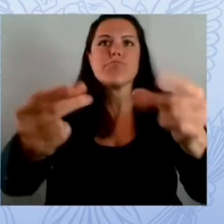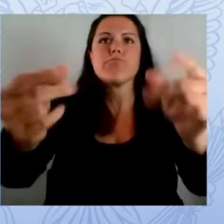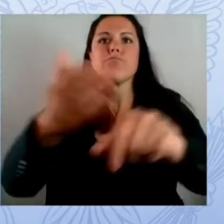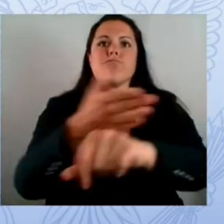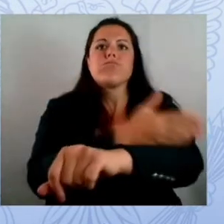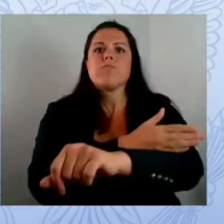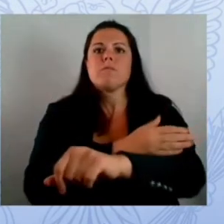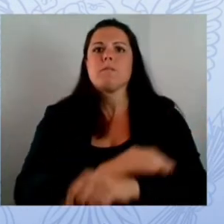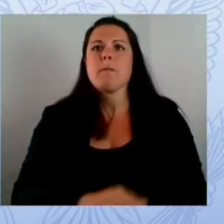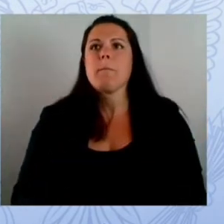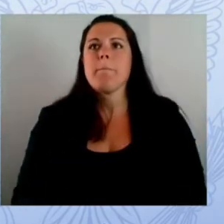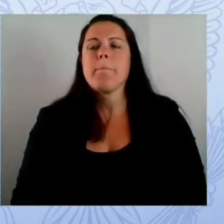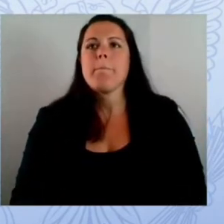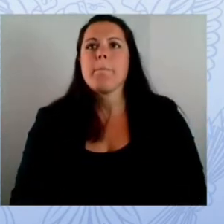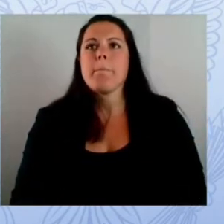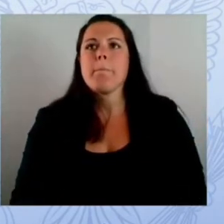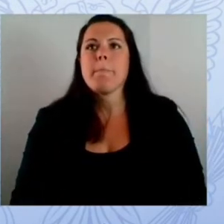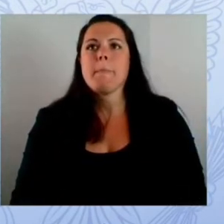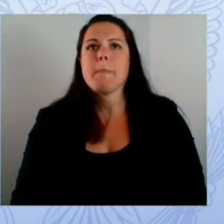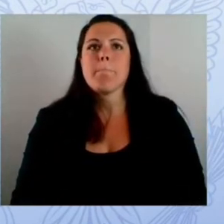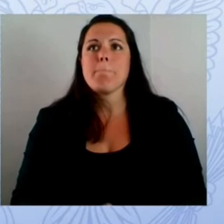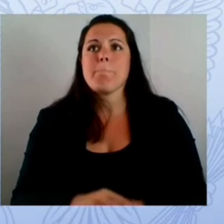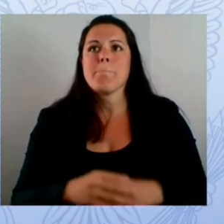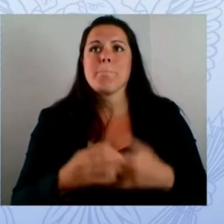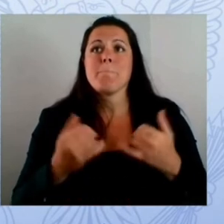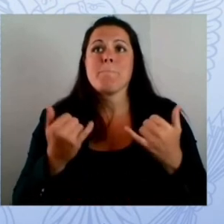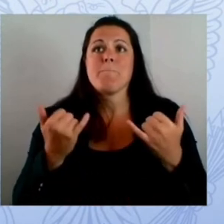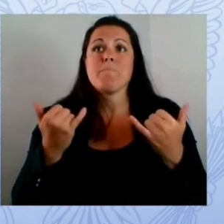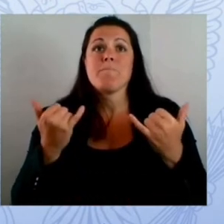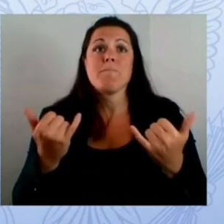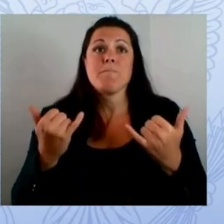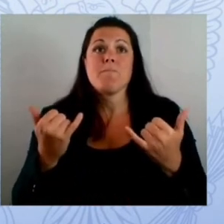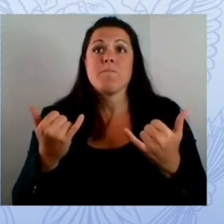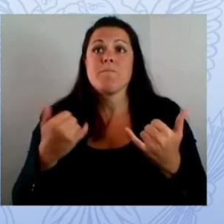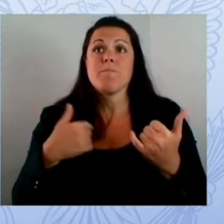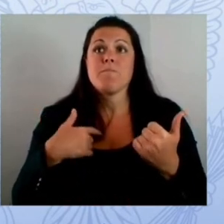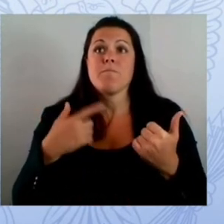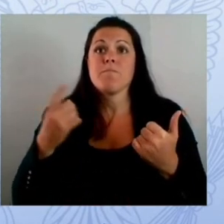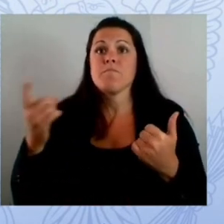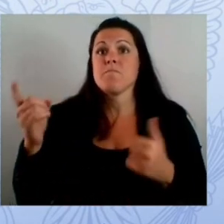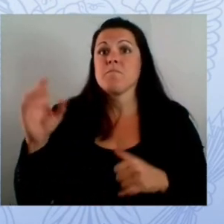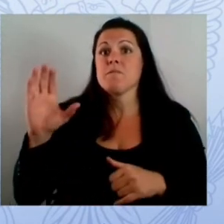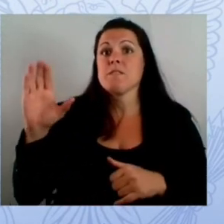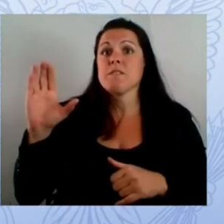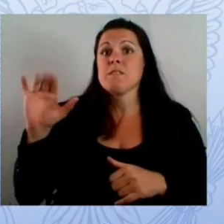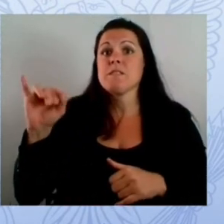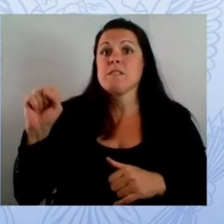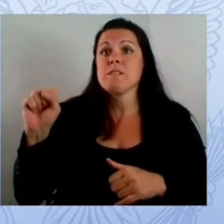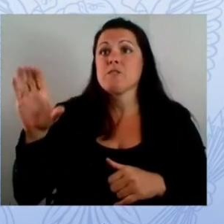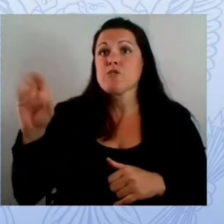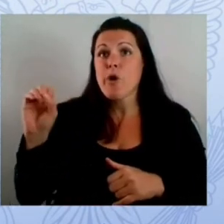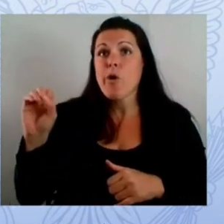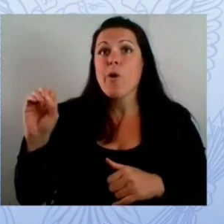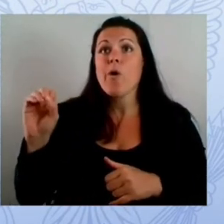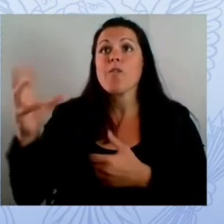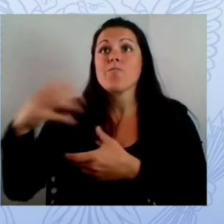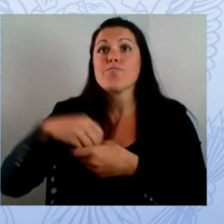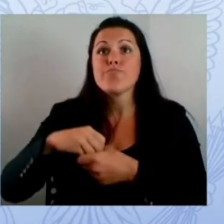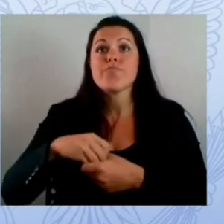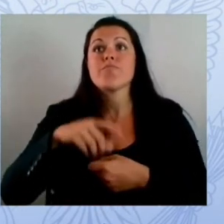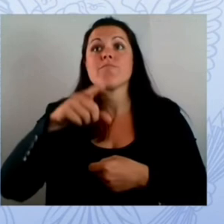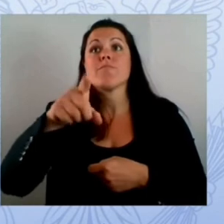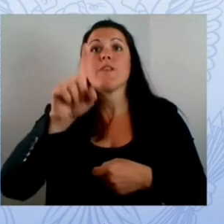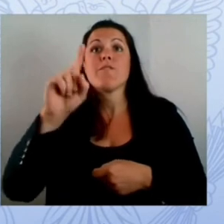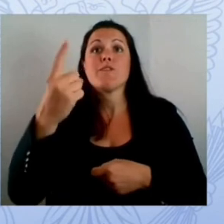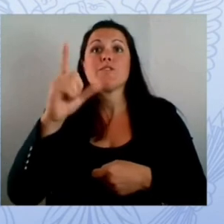fbi you all came to help and to support with real action and real support so on behalf of all the nation's schools we thank you for the